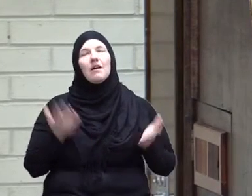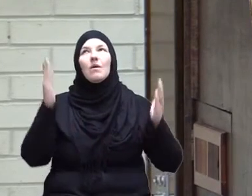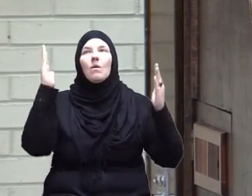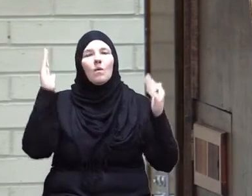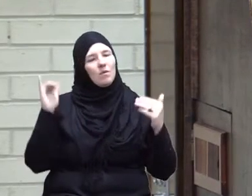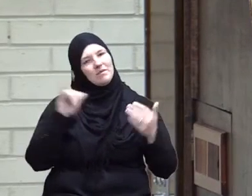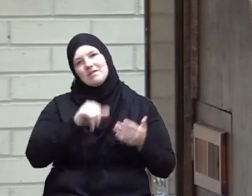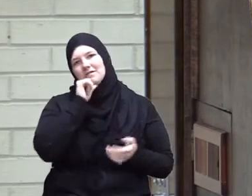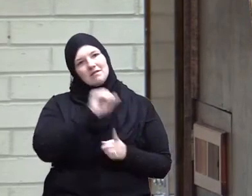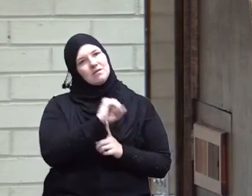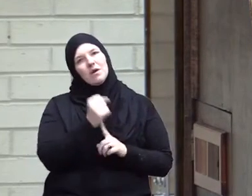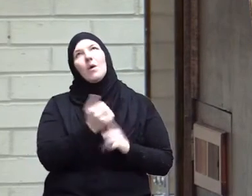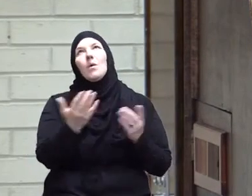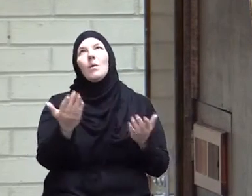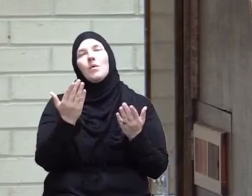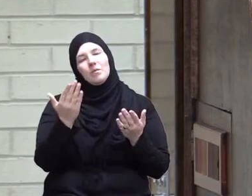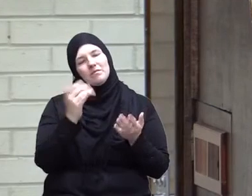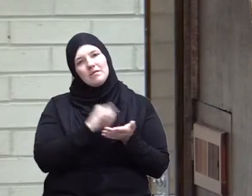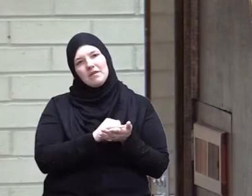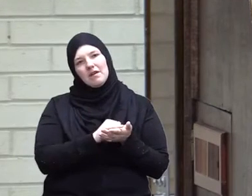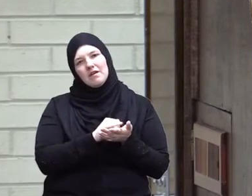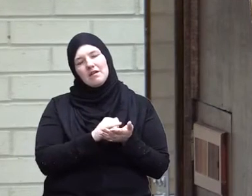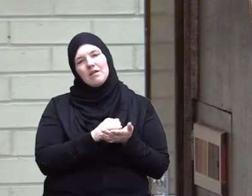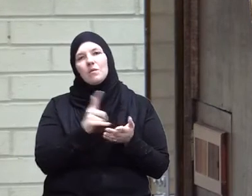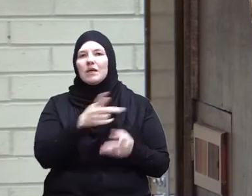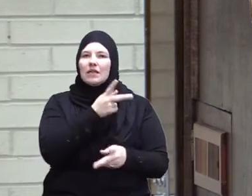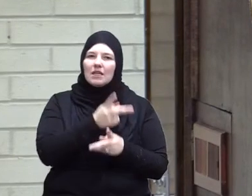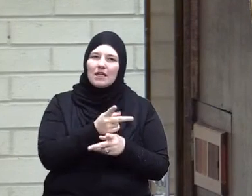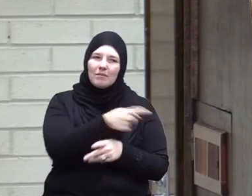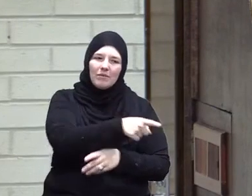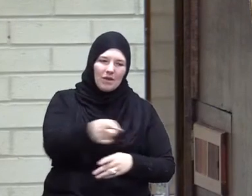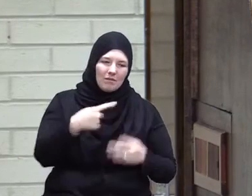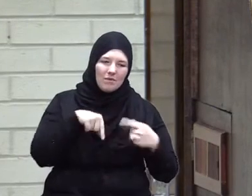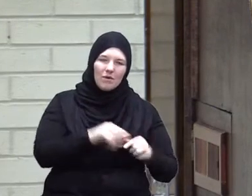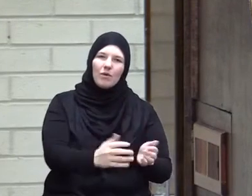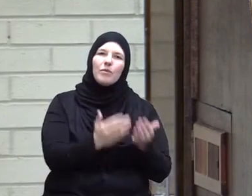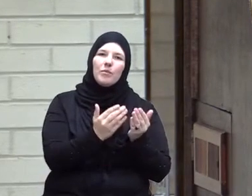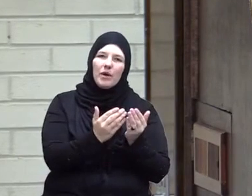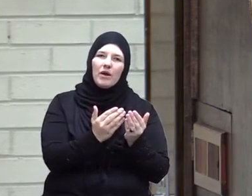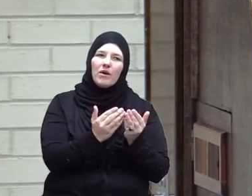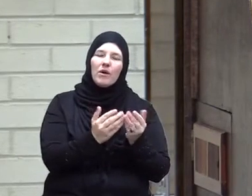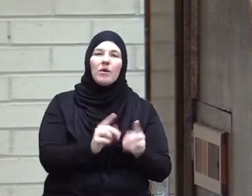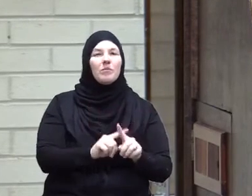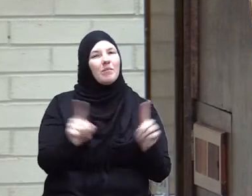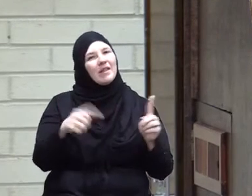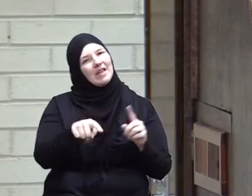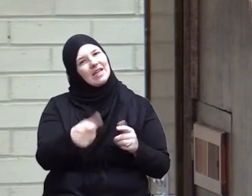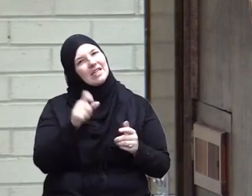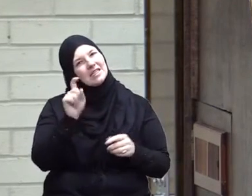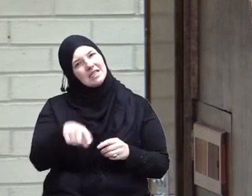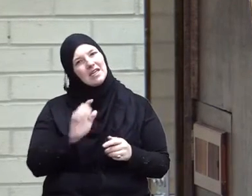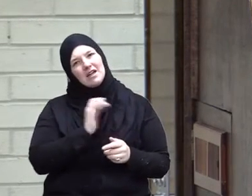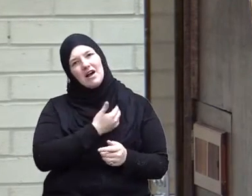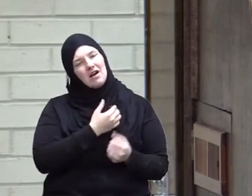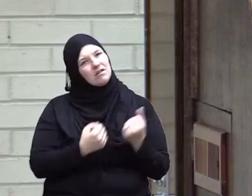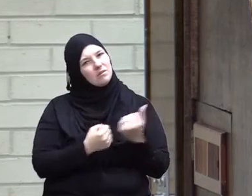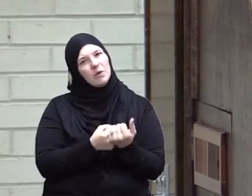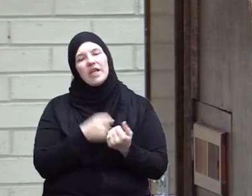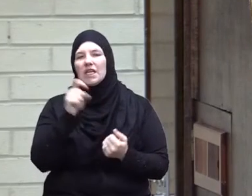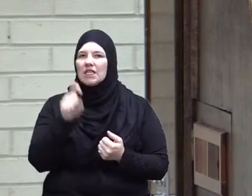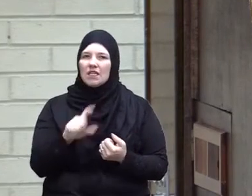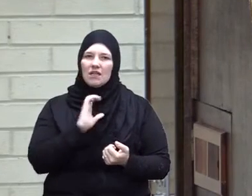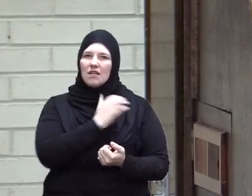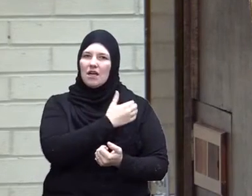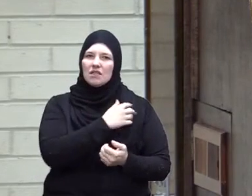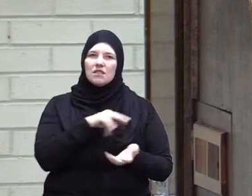and I hope that that's not the case I hope that we at least keep them in our prayer but they need our stance they